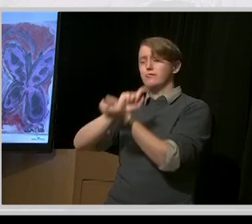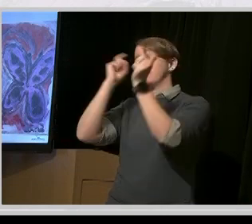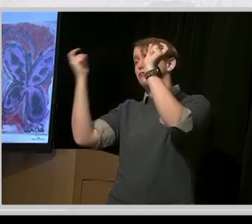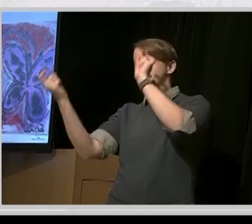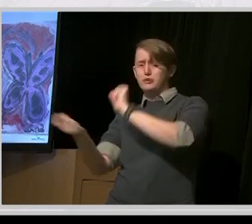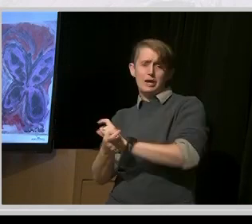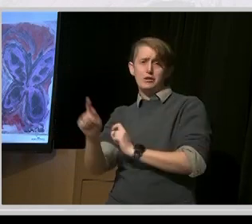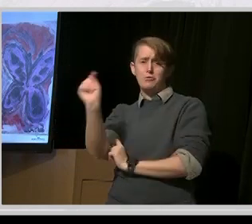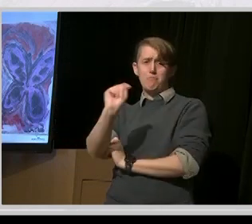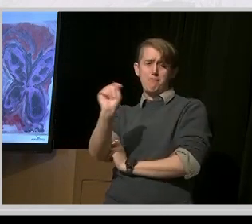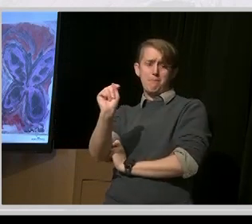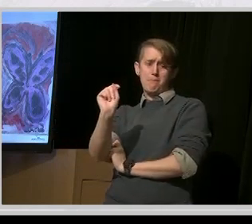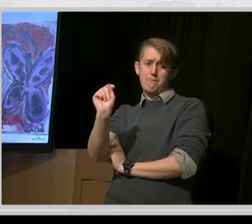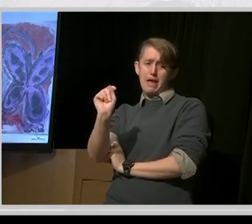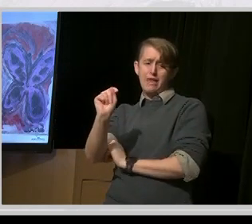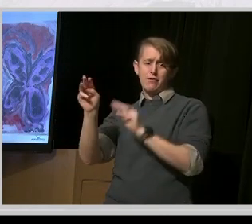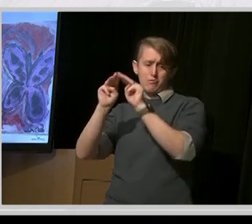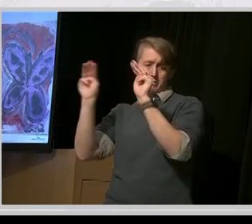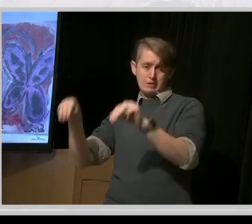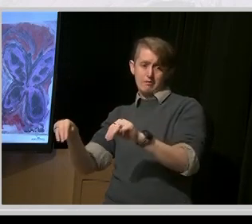It's a thing, look it up.